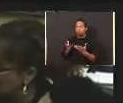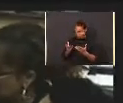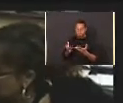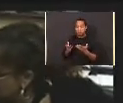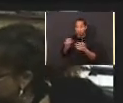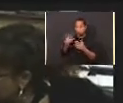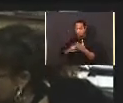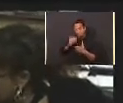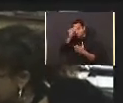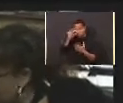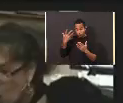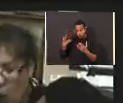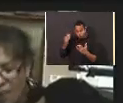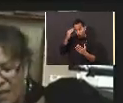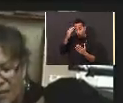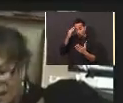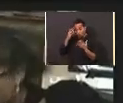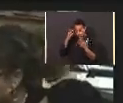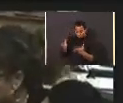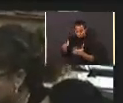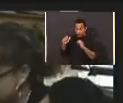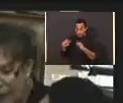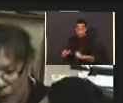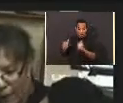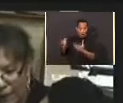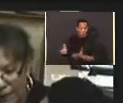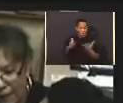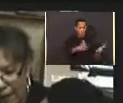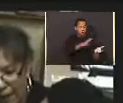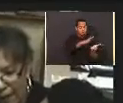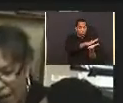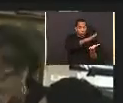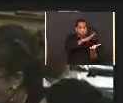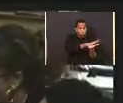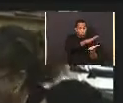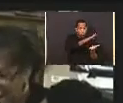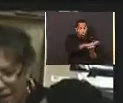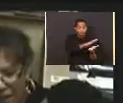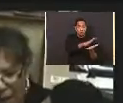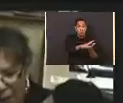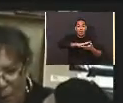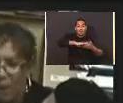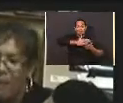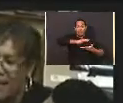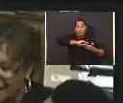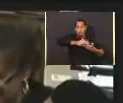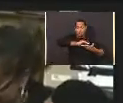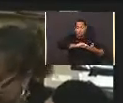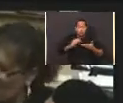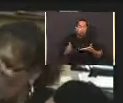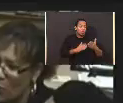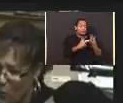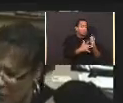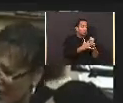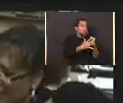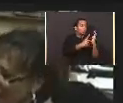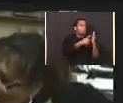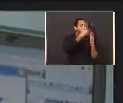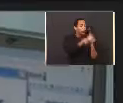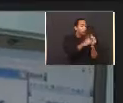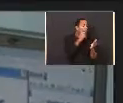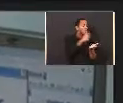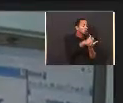computer programs. Once trained, they are allowed to take computer laptops with these special programs to their assigned